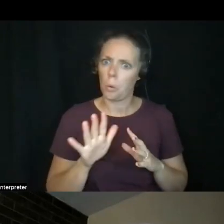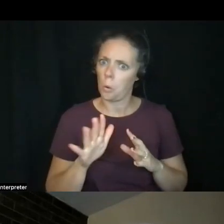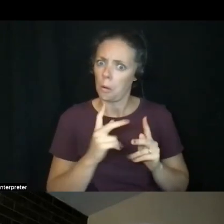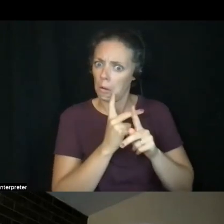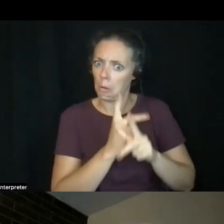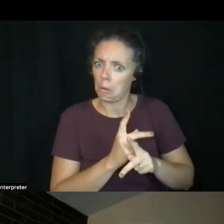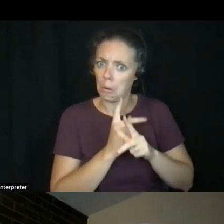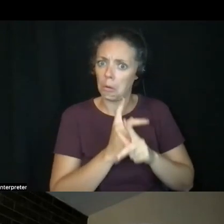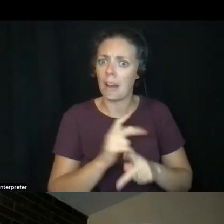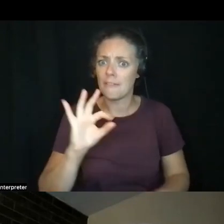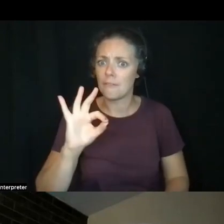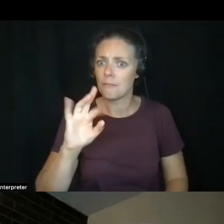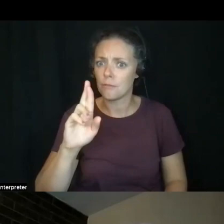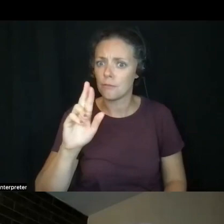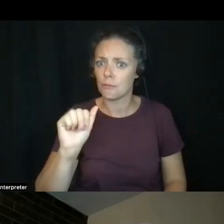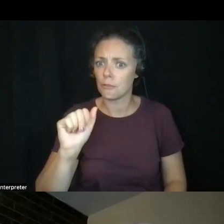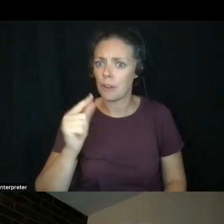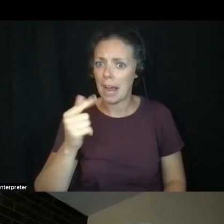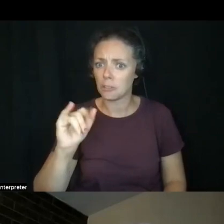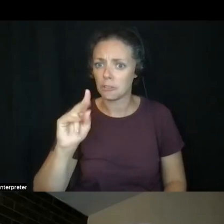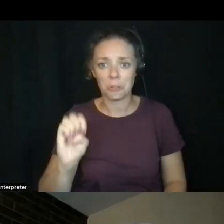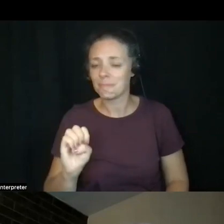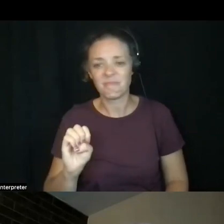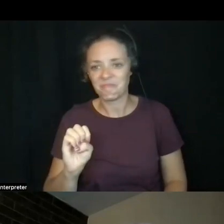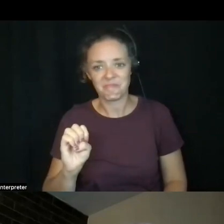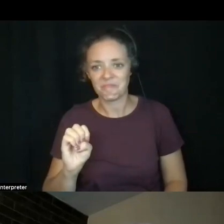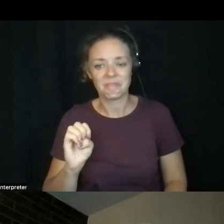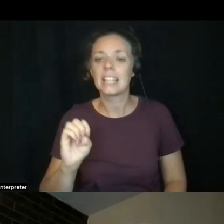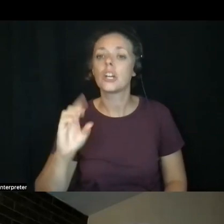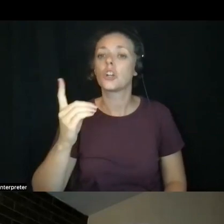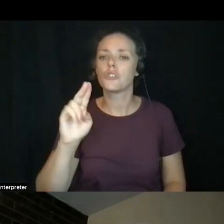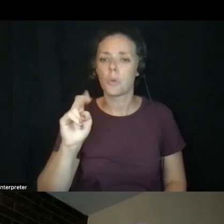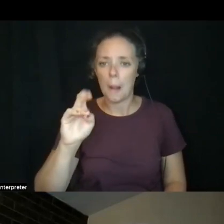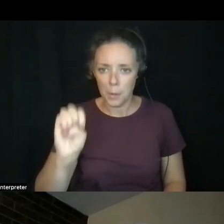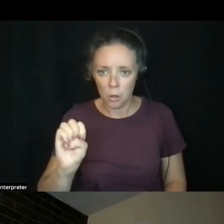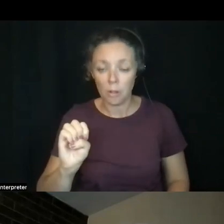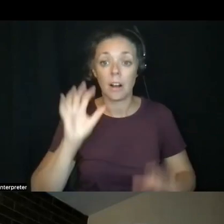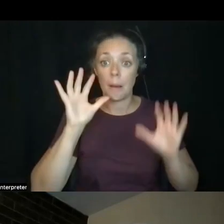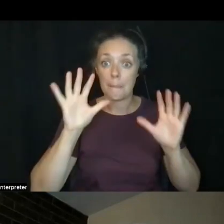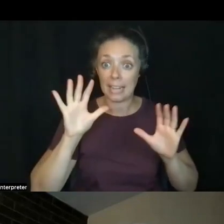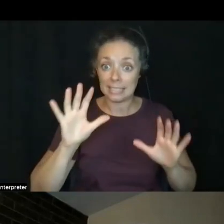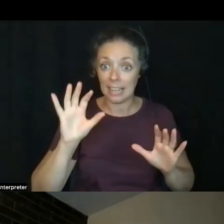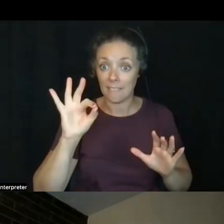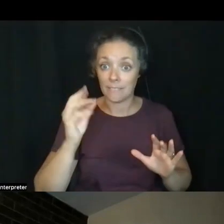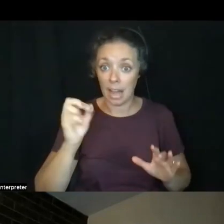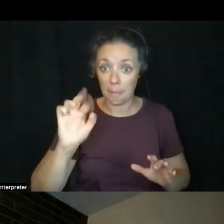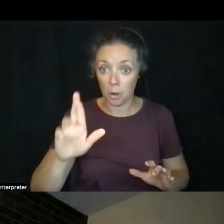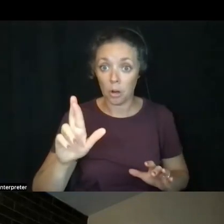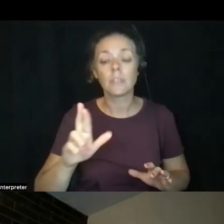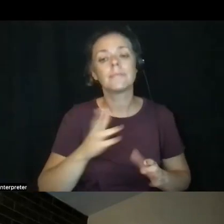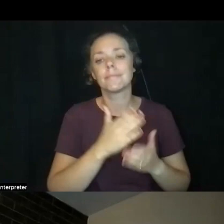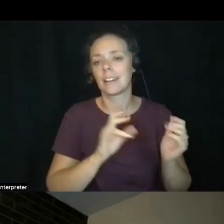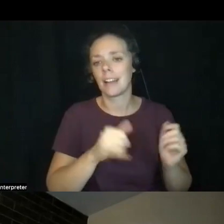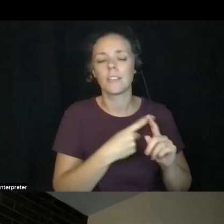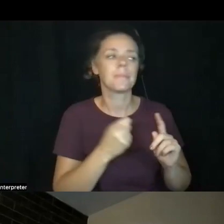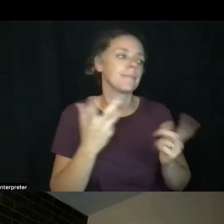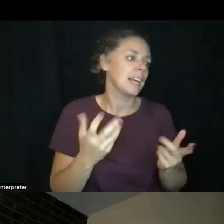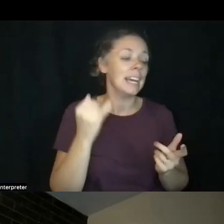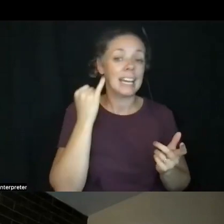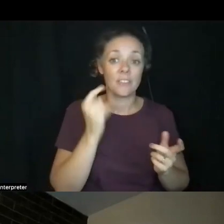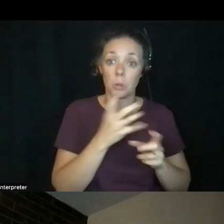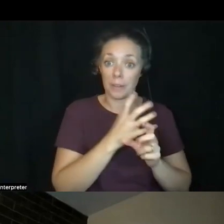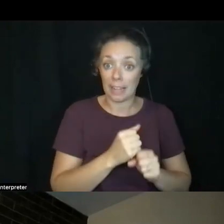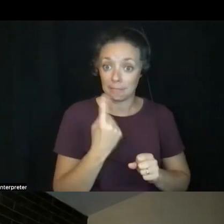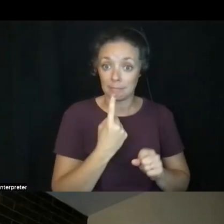And it's not. It's really a durable, amazing fiber. Part of that comes from when you get something from the commercial